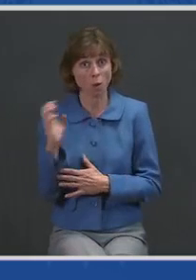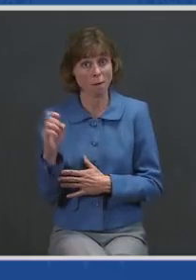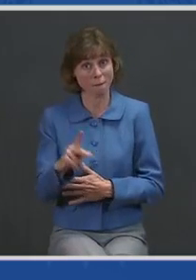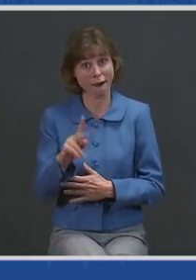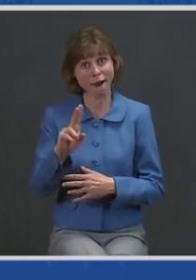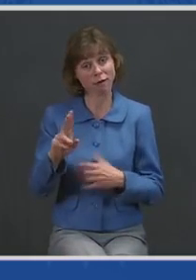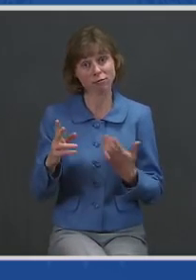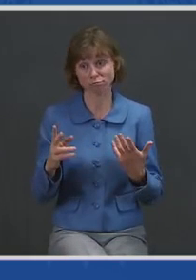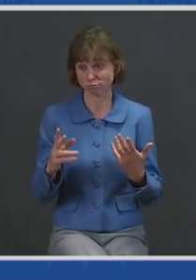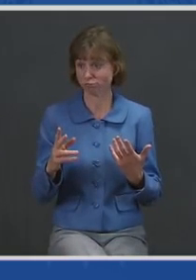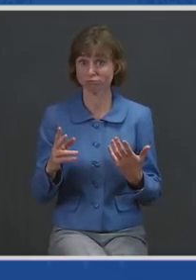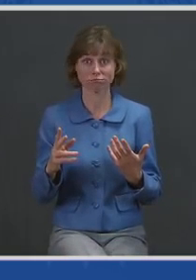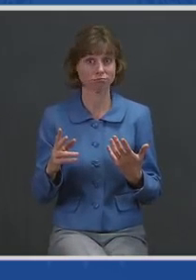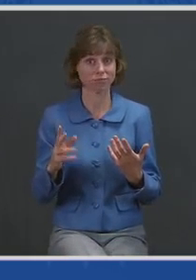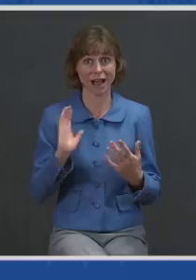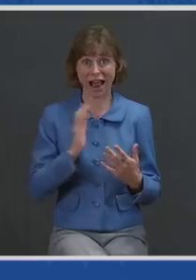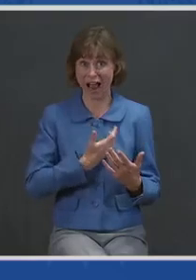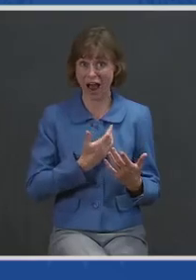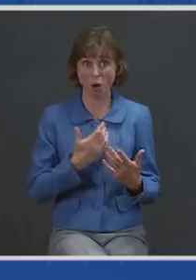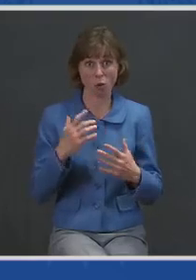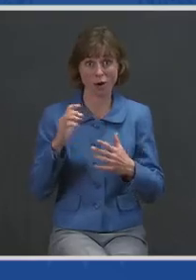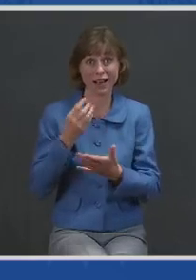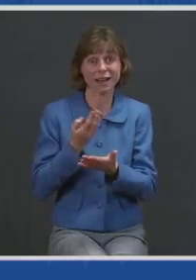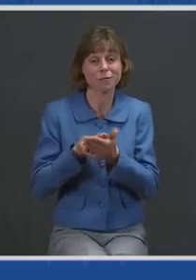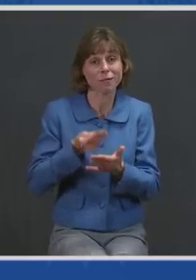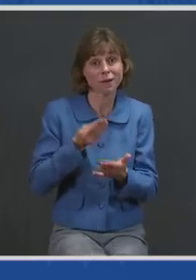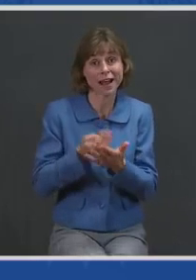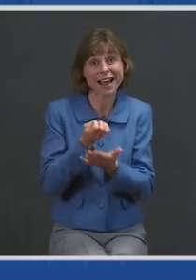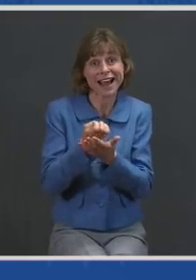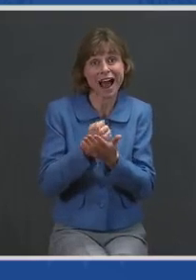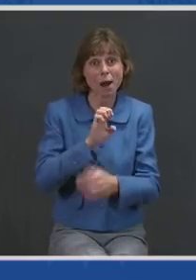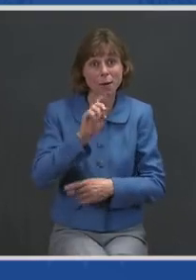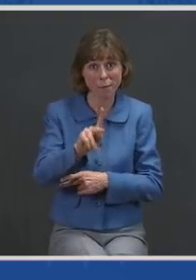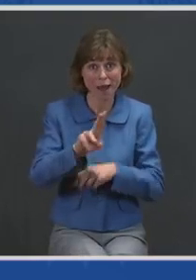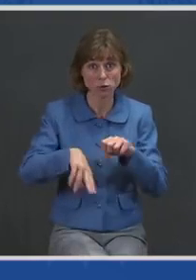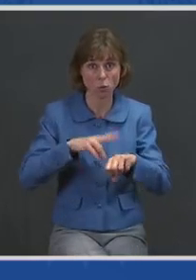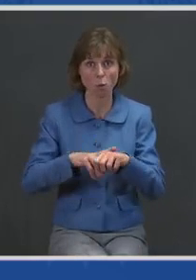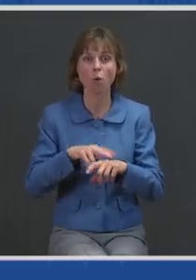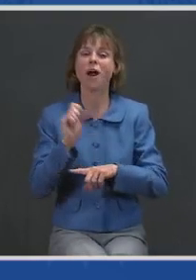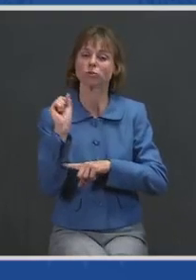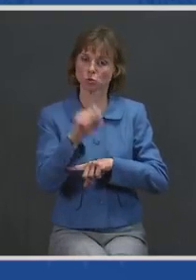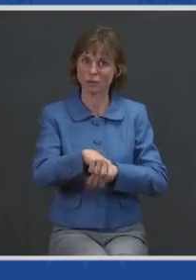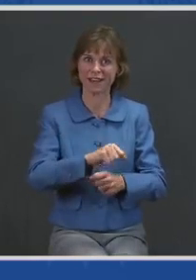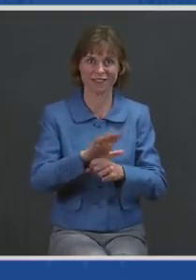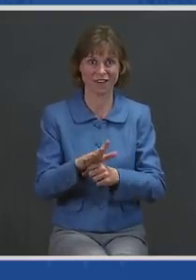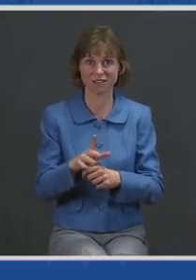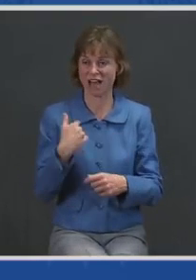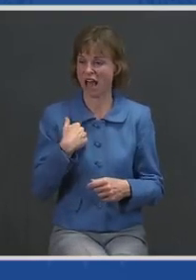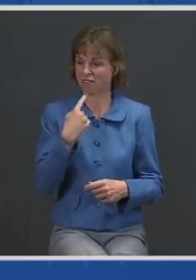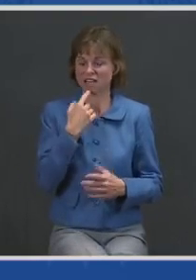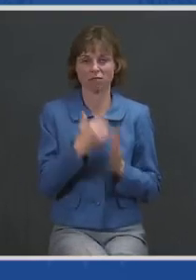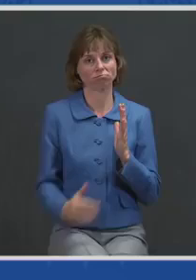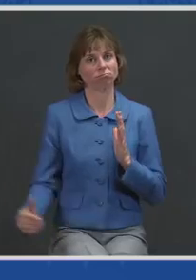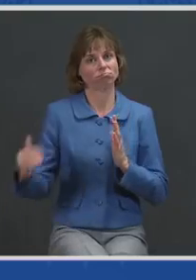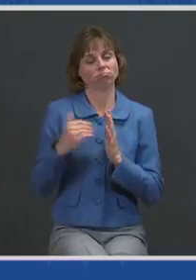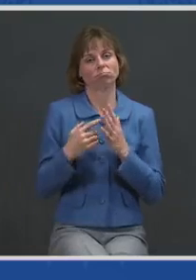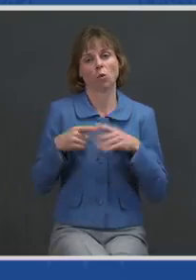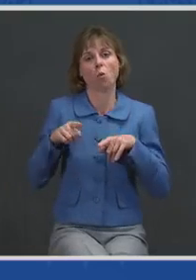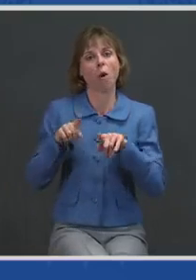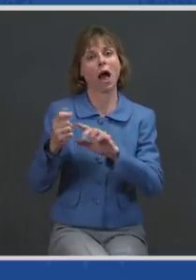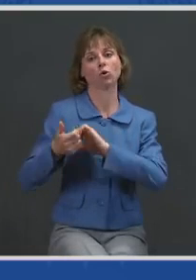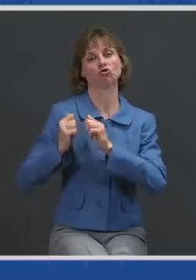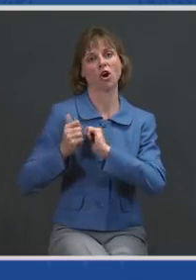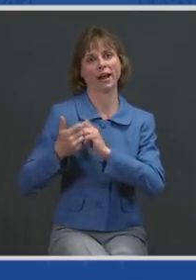to get our economy back on track, is to beat the virus. You've been hearing me say that for while I was running and the